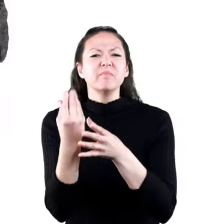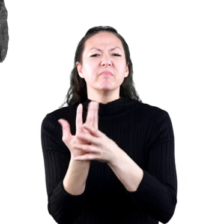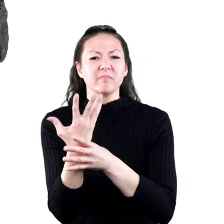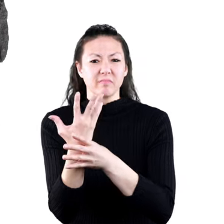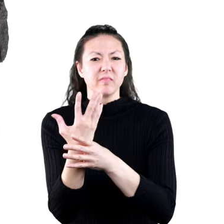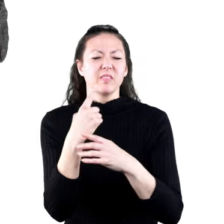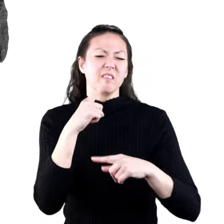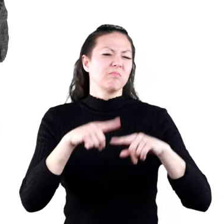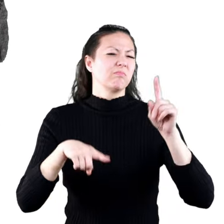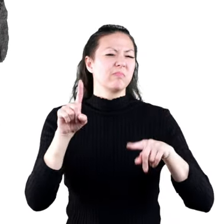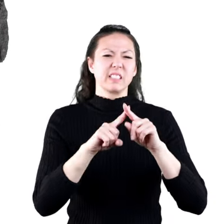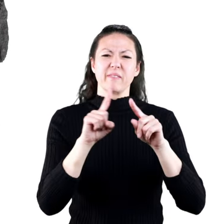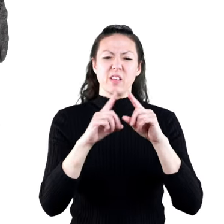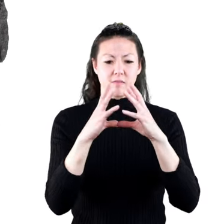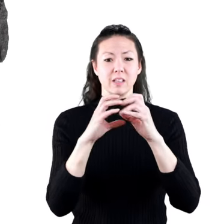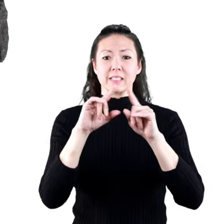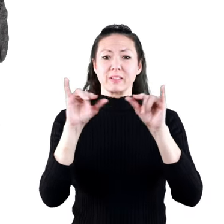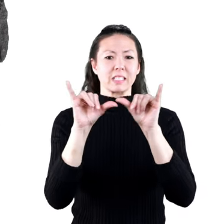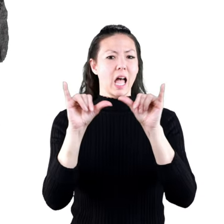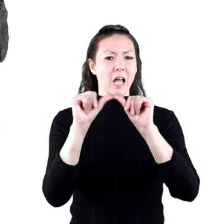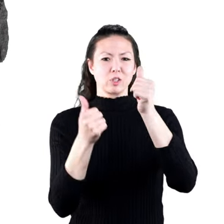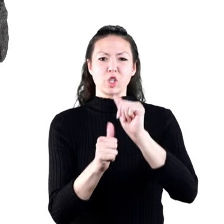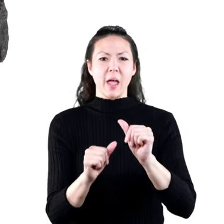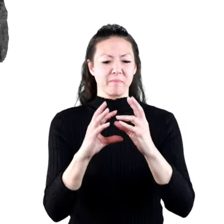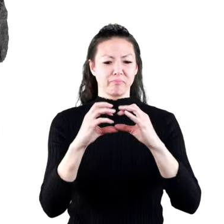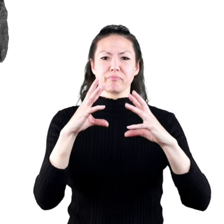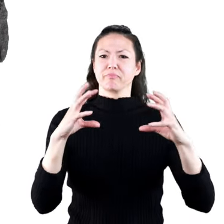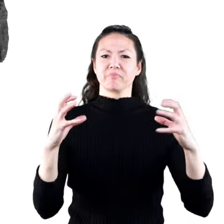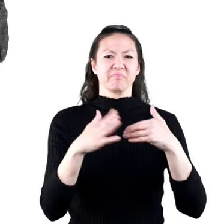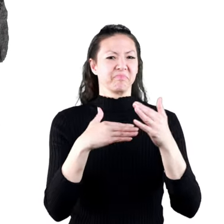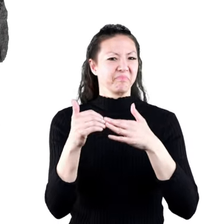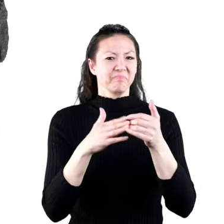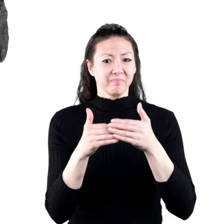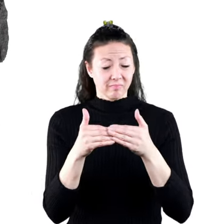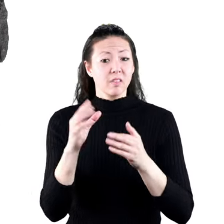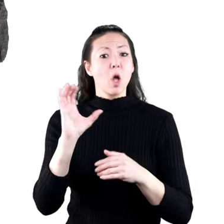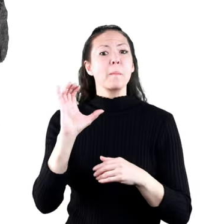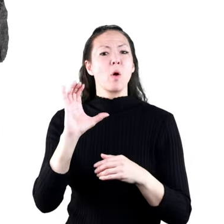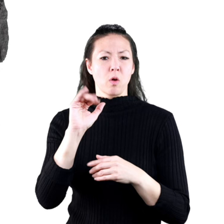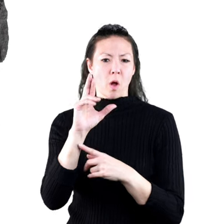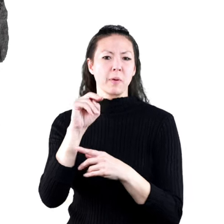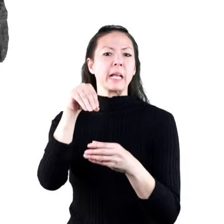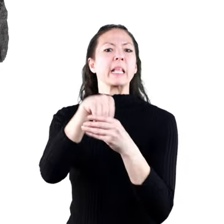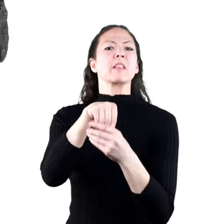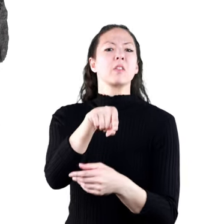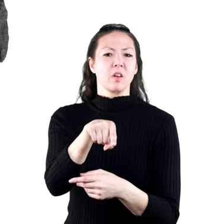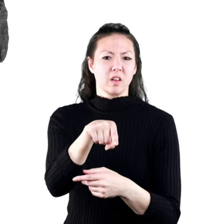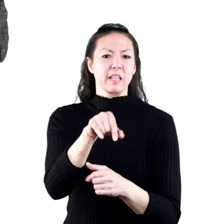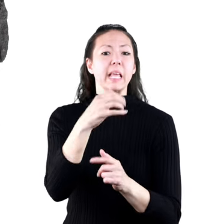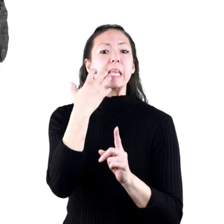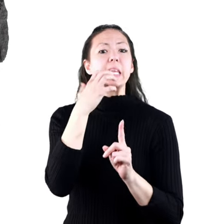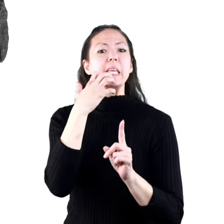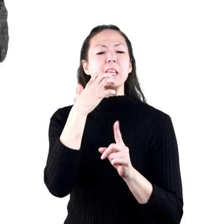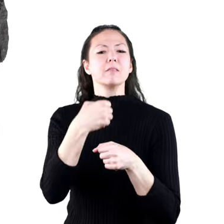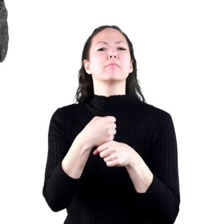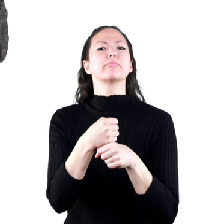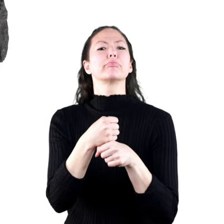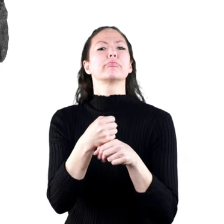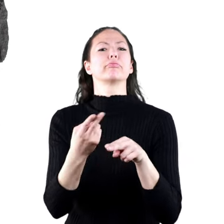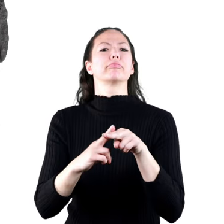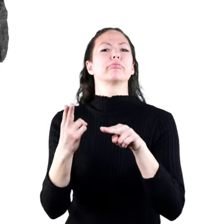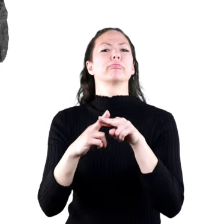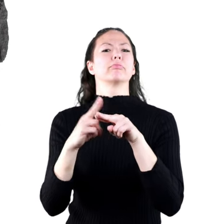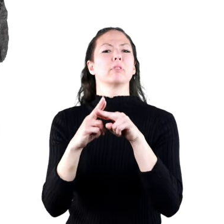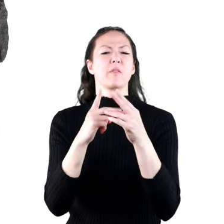Coal itself comes in a variety of forms and is classified based on the amount of carbon in it and how much heat it can